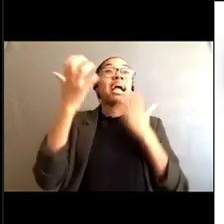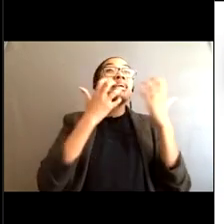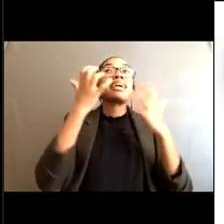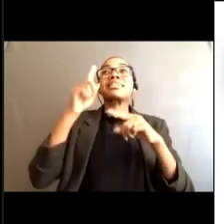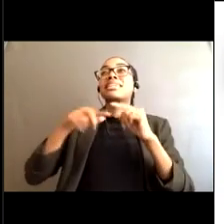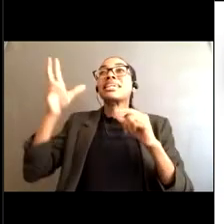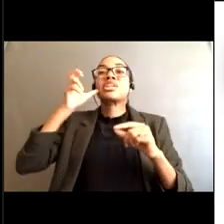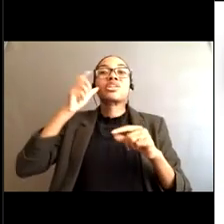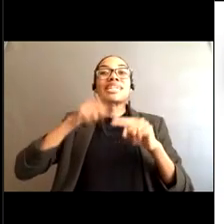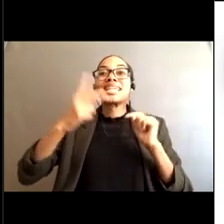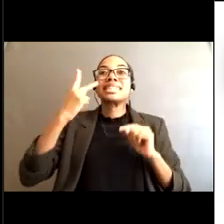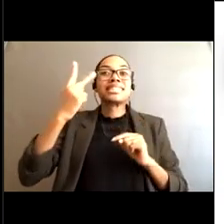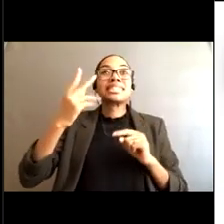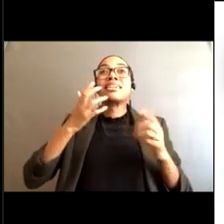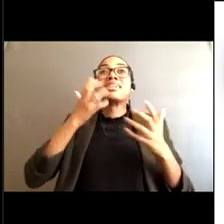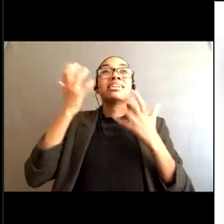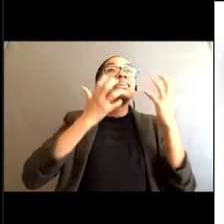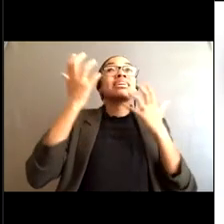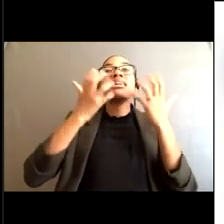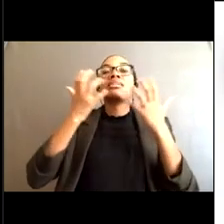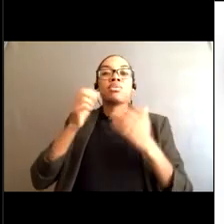So if we go to the next slide here